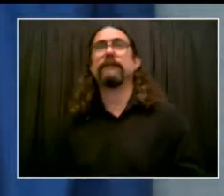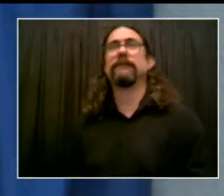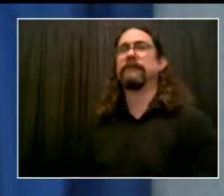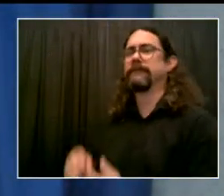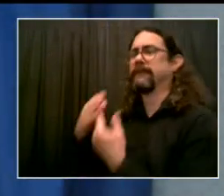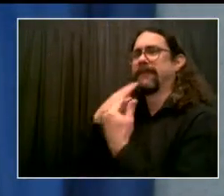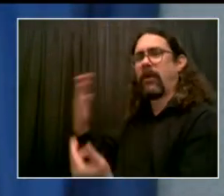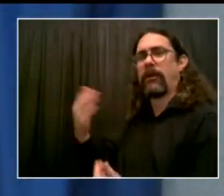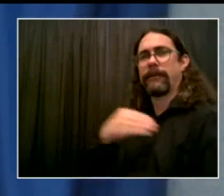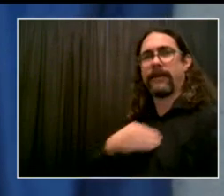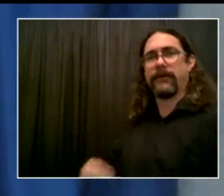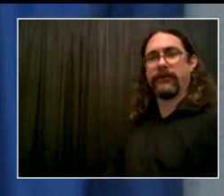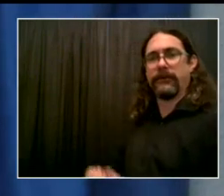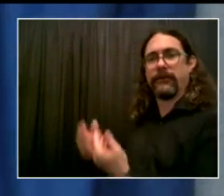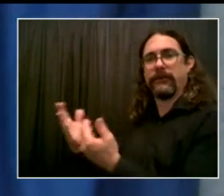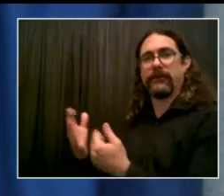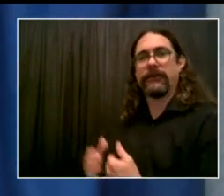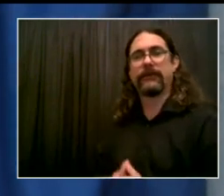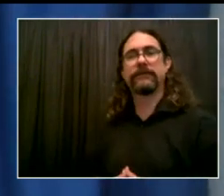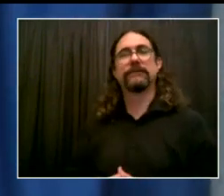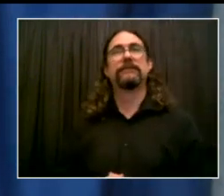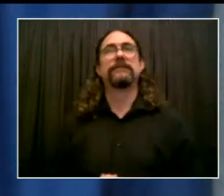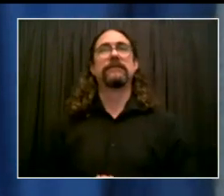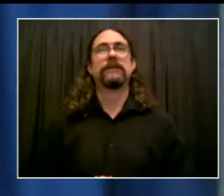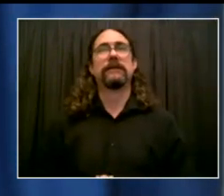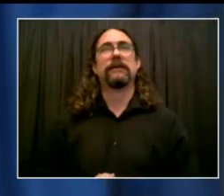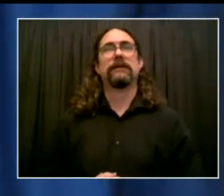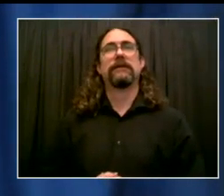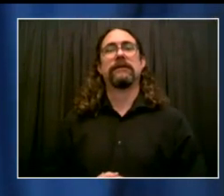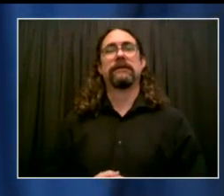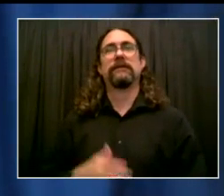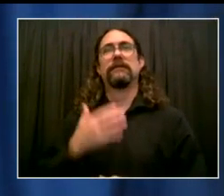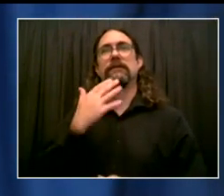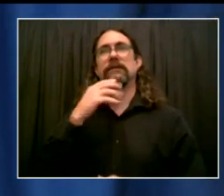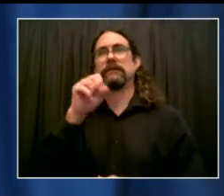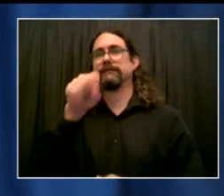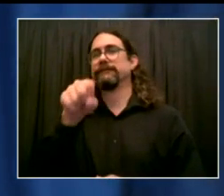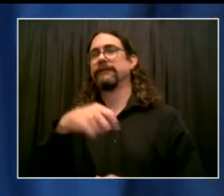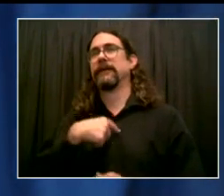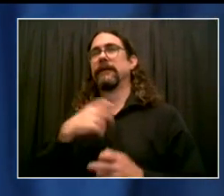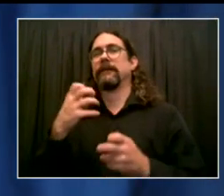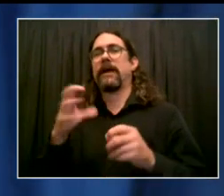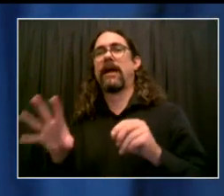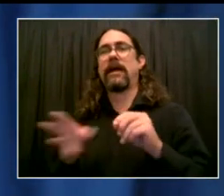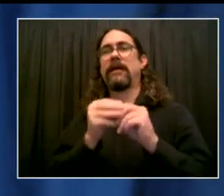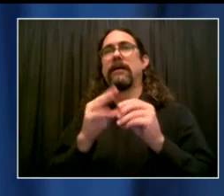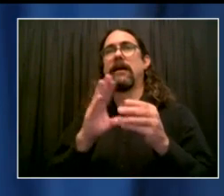want to add one thing and follow up on the last point that my buddy Mike Cusick just made, and that is to honor Kathy Murphy.